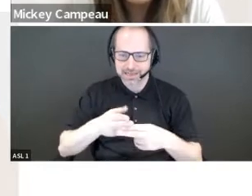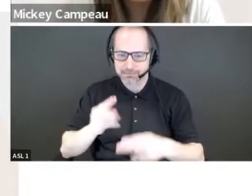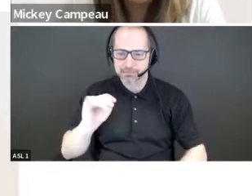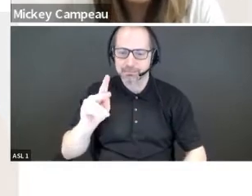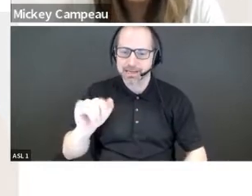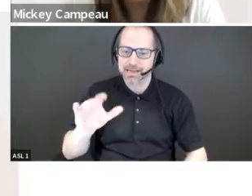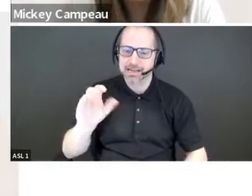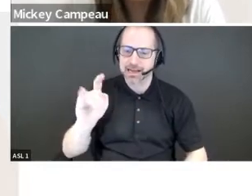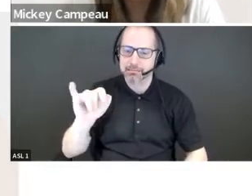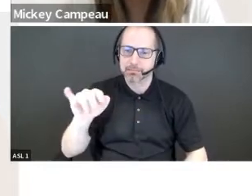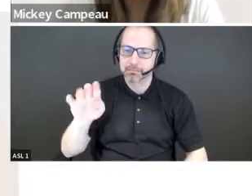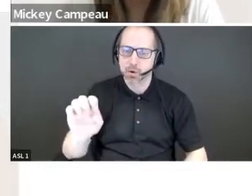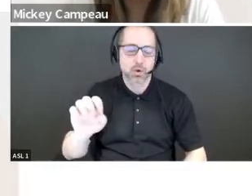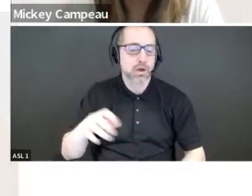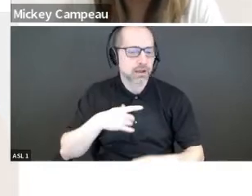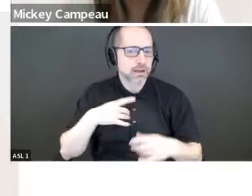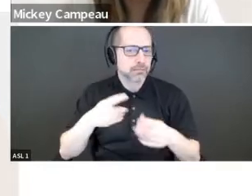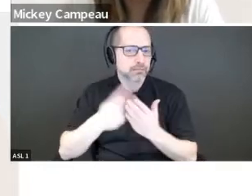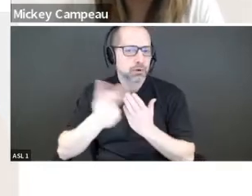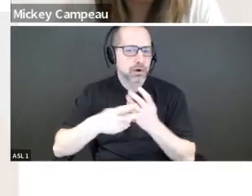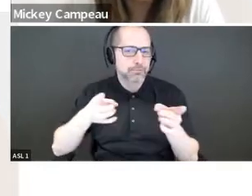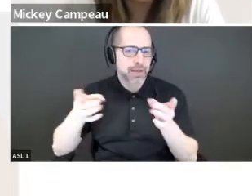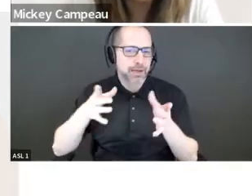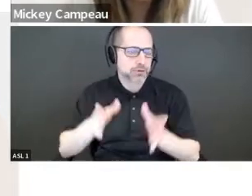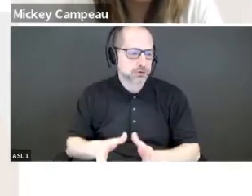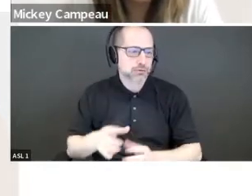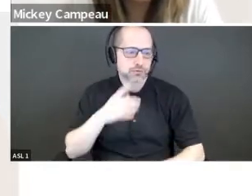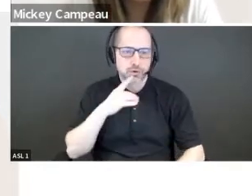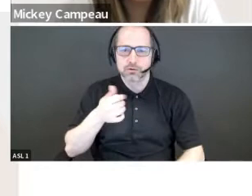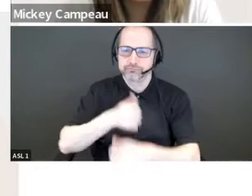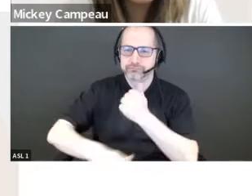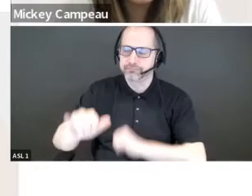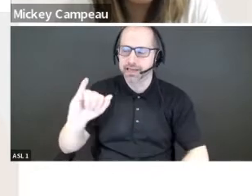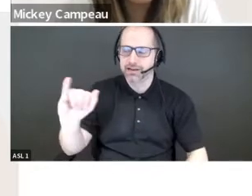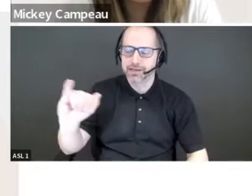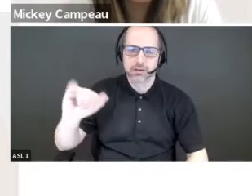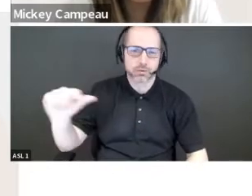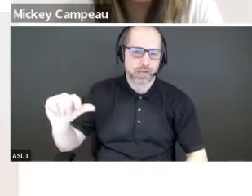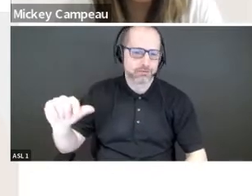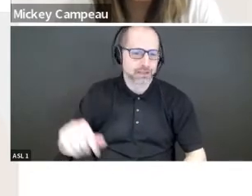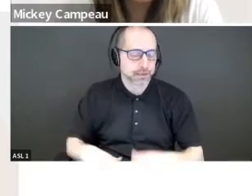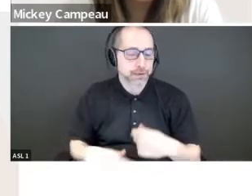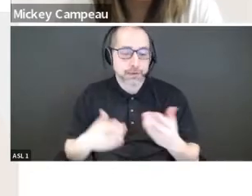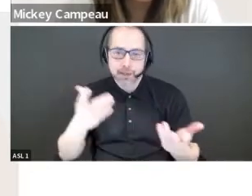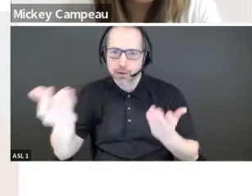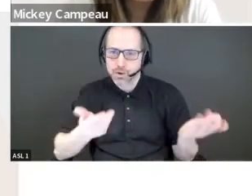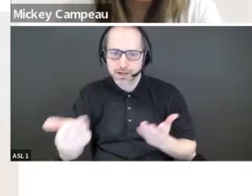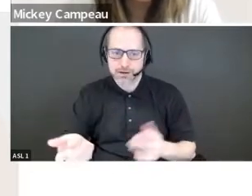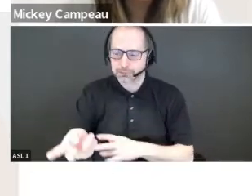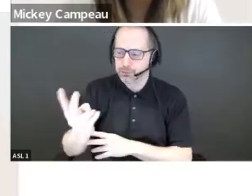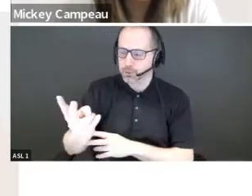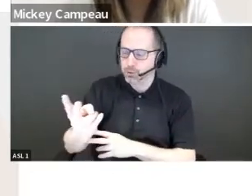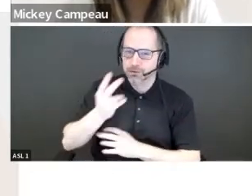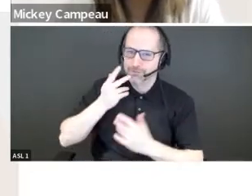at Innovation Guelph, and I'm very pleased to be hosting the call today. I'd first like to welcome our two very friendly